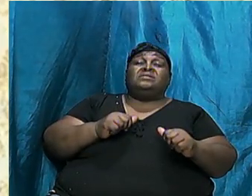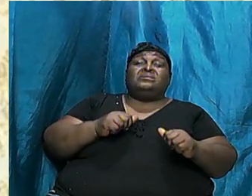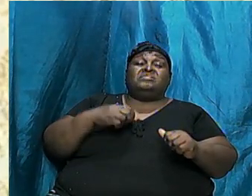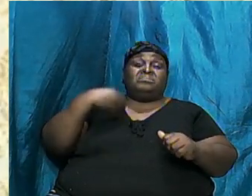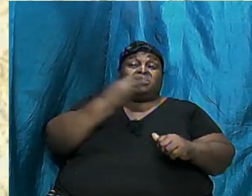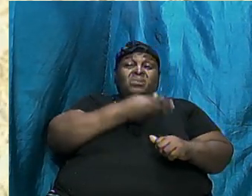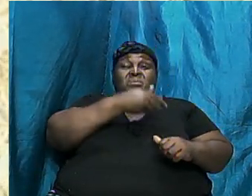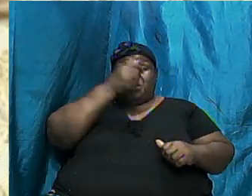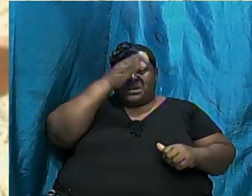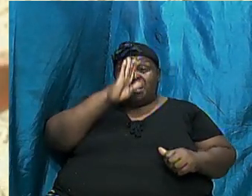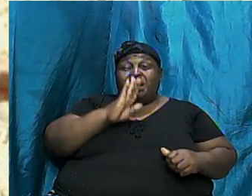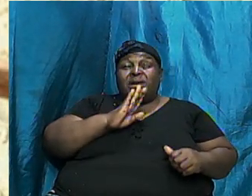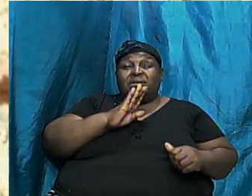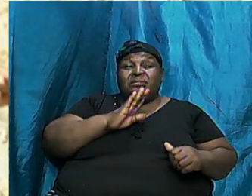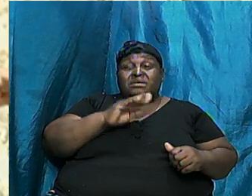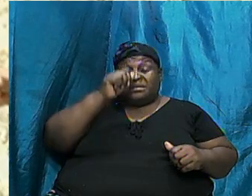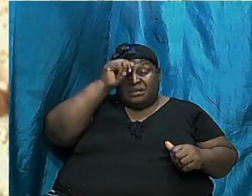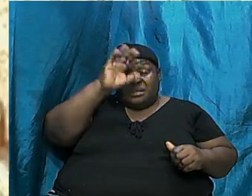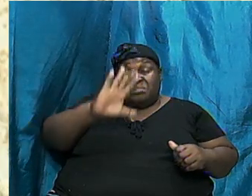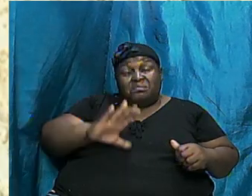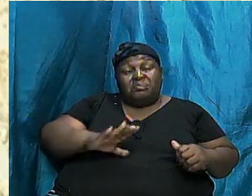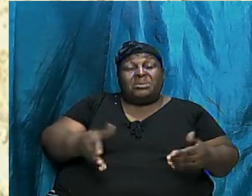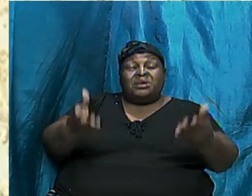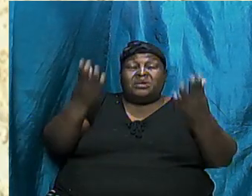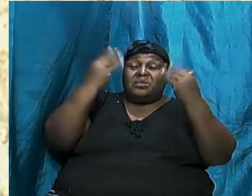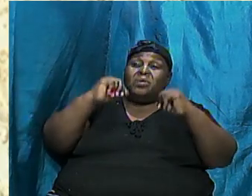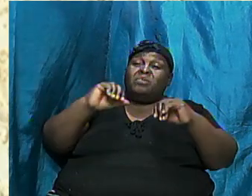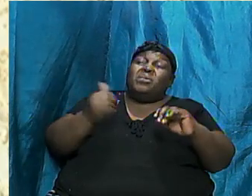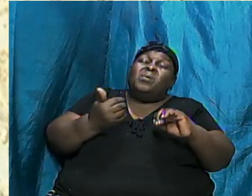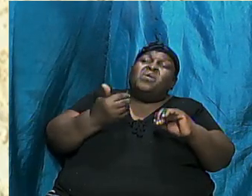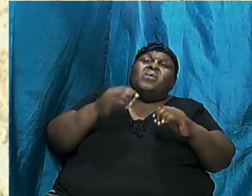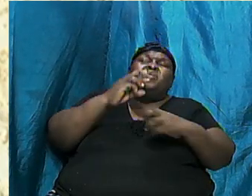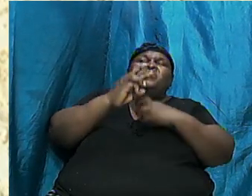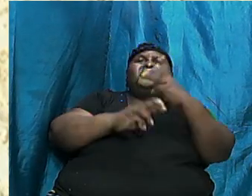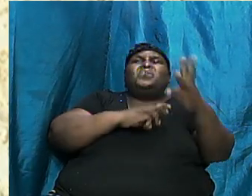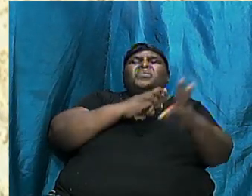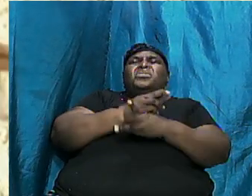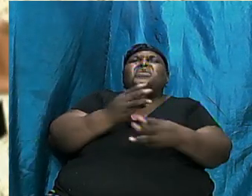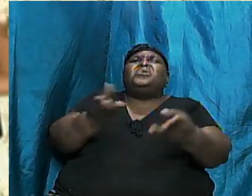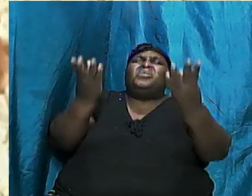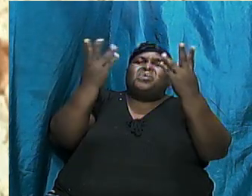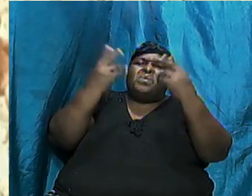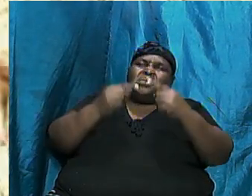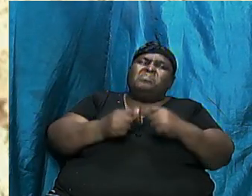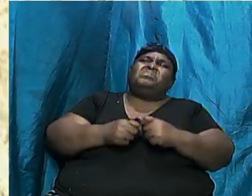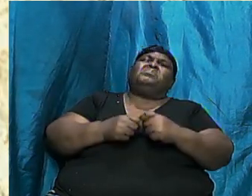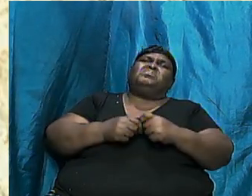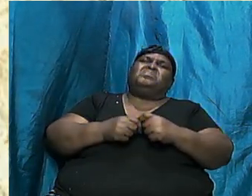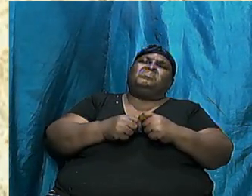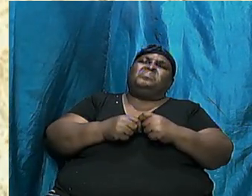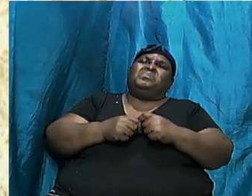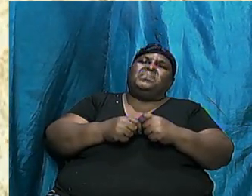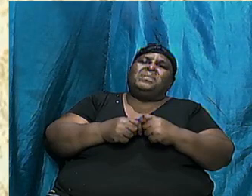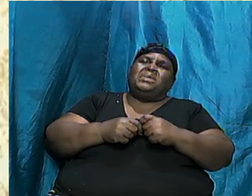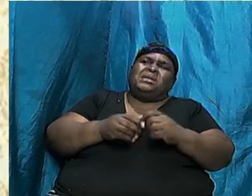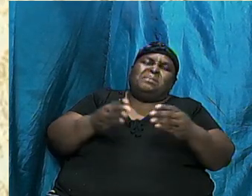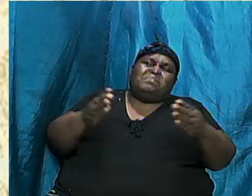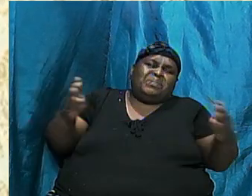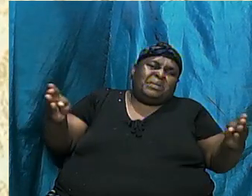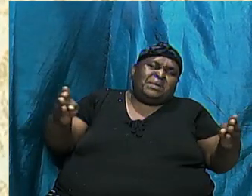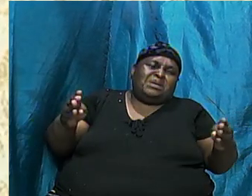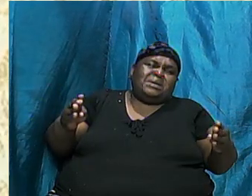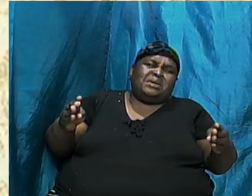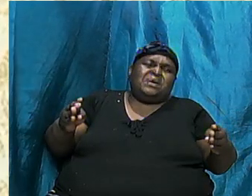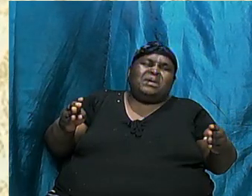how the world came into place there was a big bang and we happen to end up as